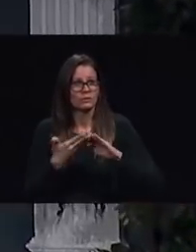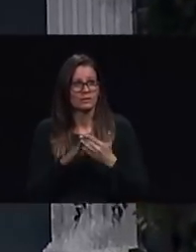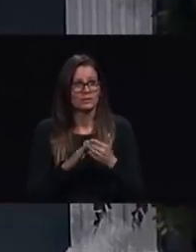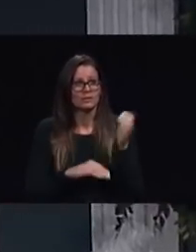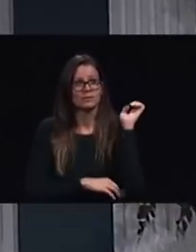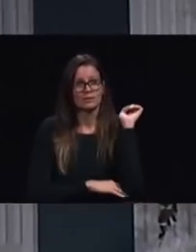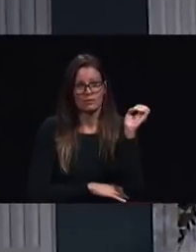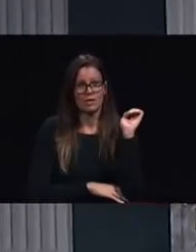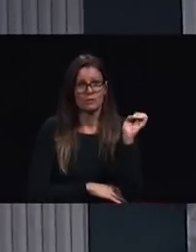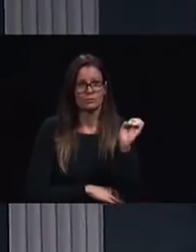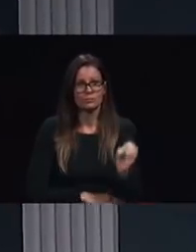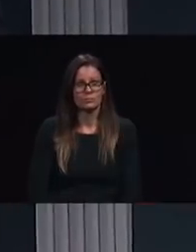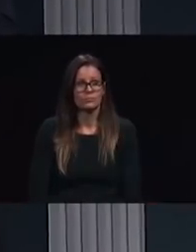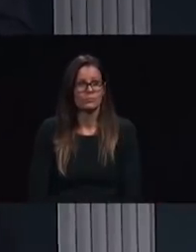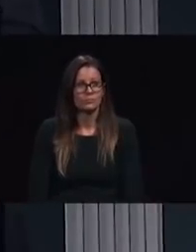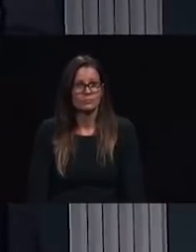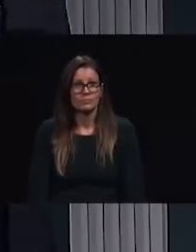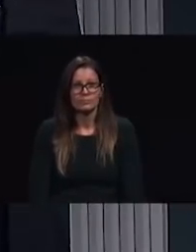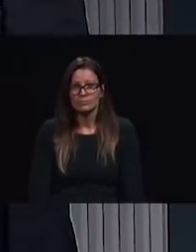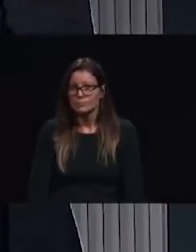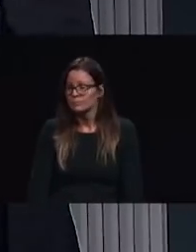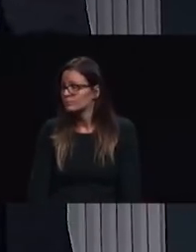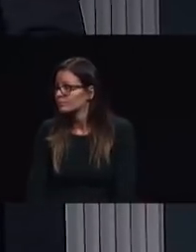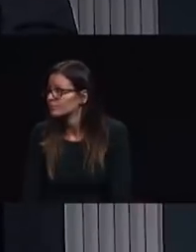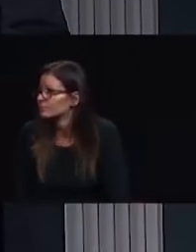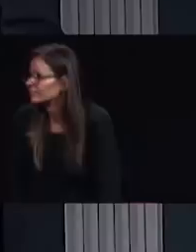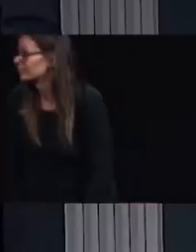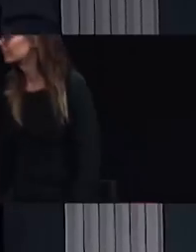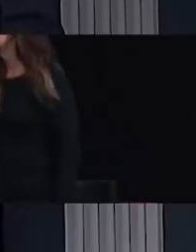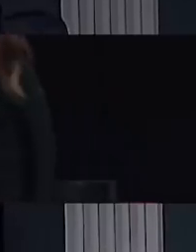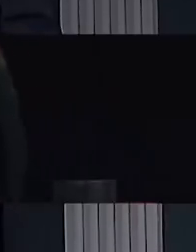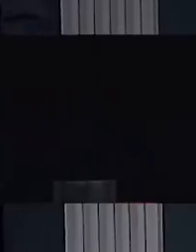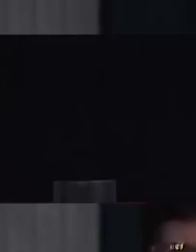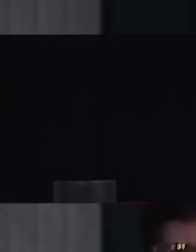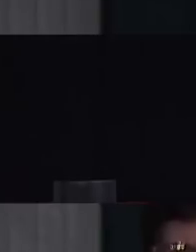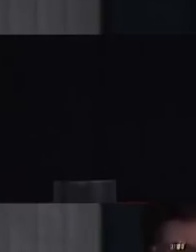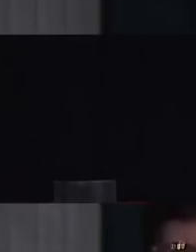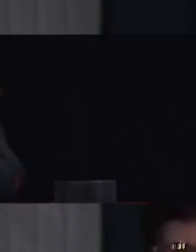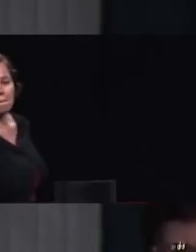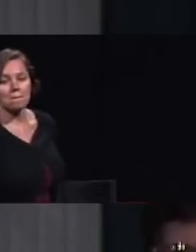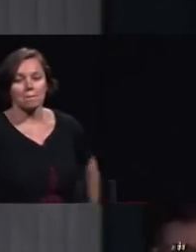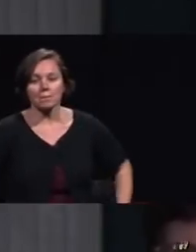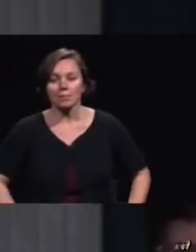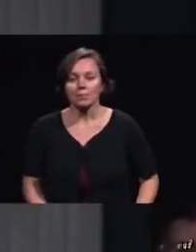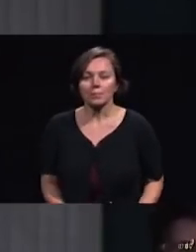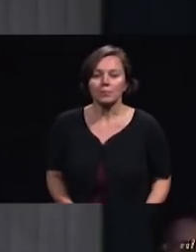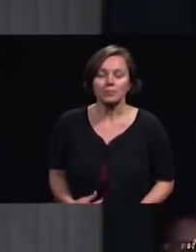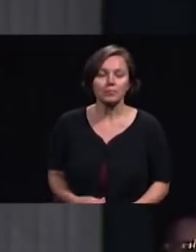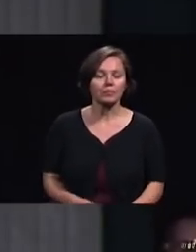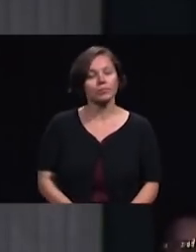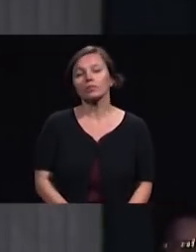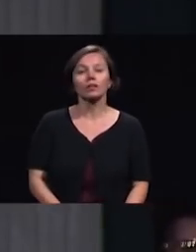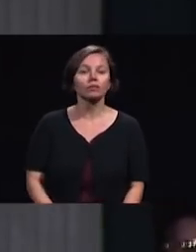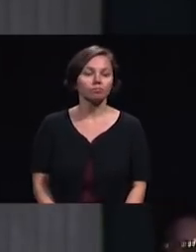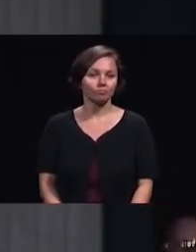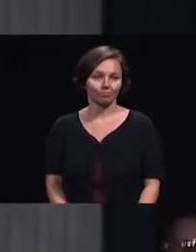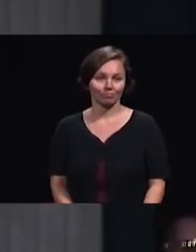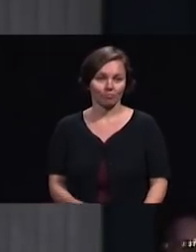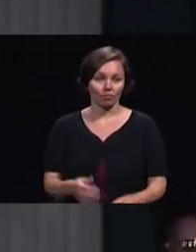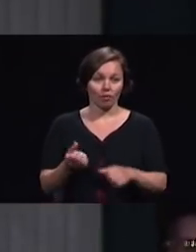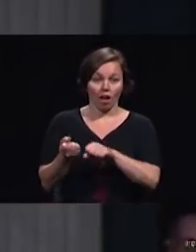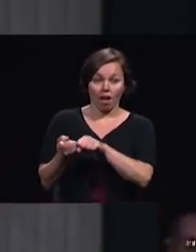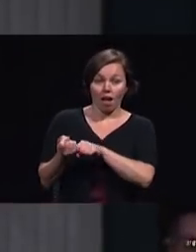Wilson there are two facts every year we spend millions of dollars to bring people to the doors of our churches